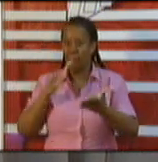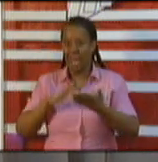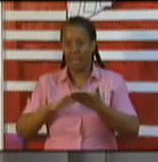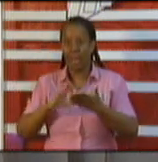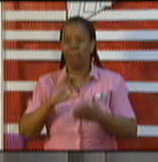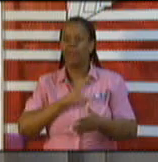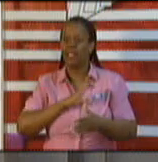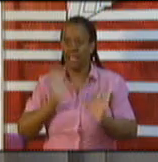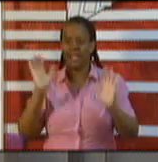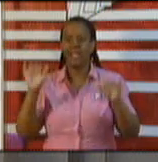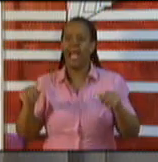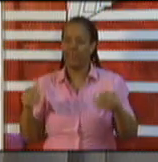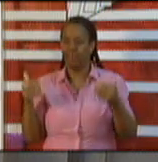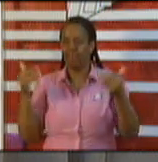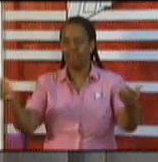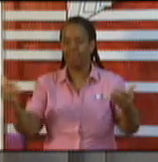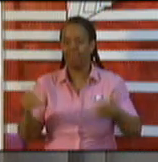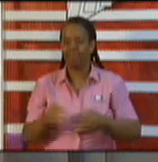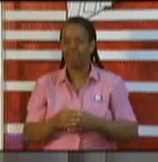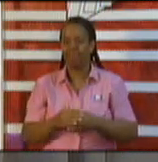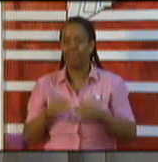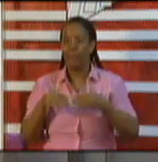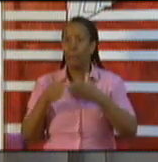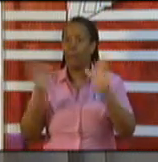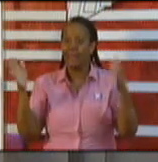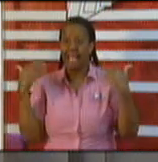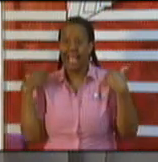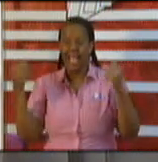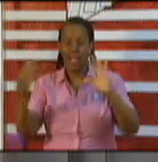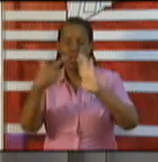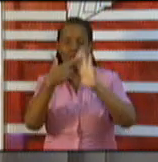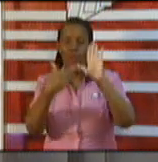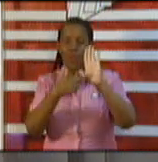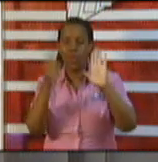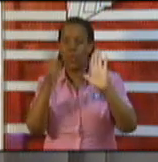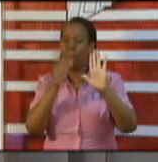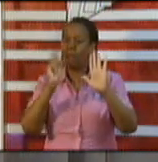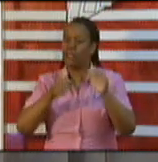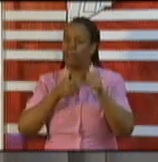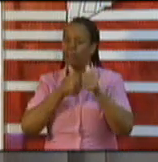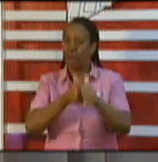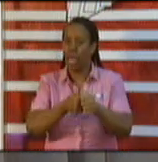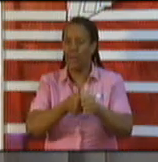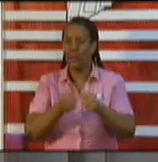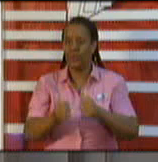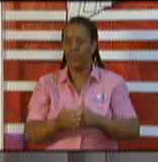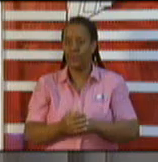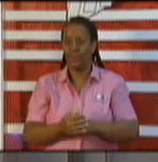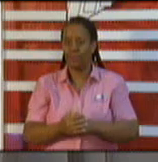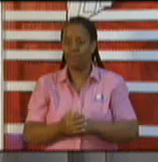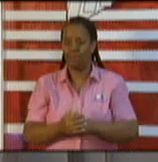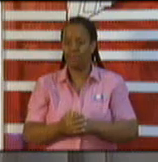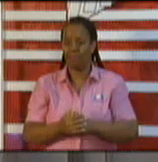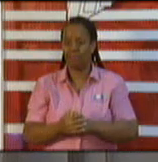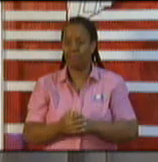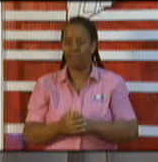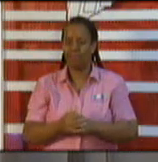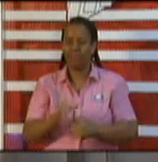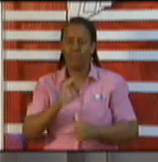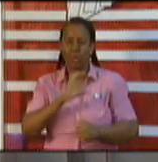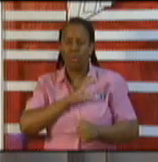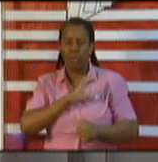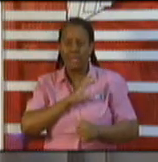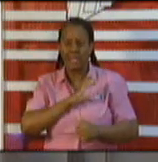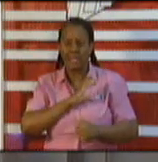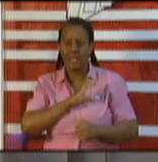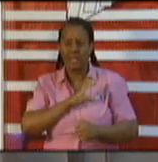regulations. There's the public health ordinance. The laws of loitering. The laws of the police having a duty, a common law